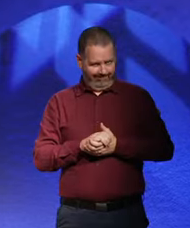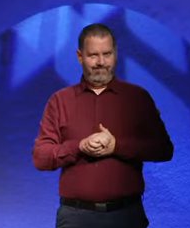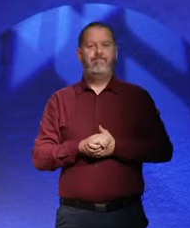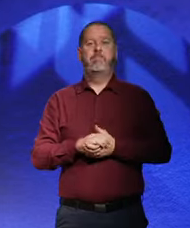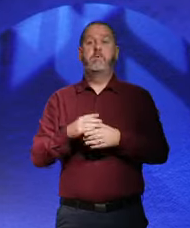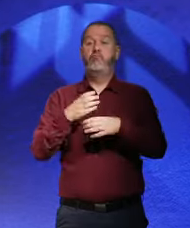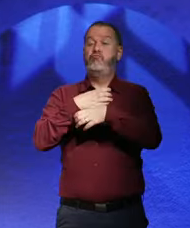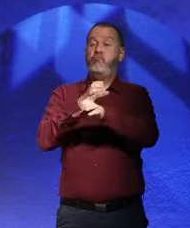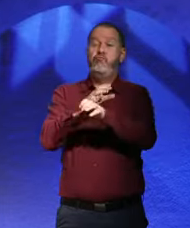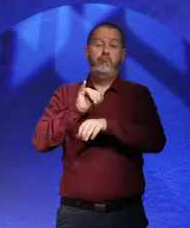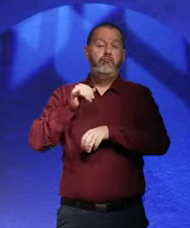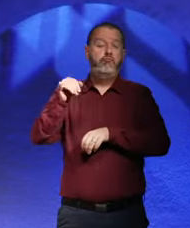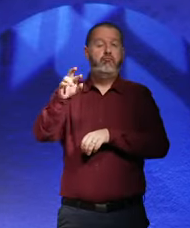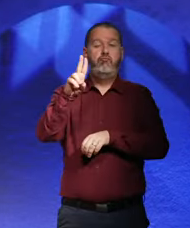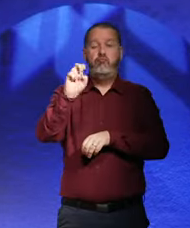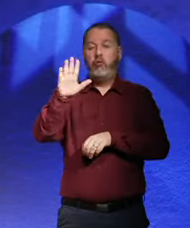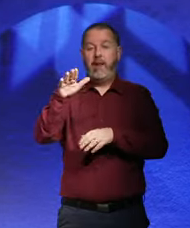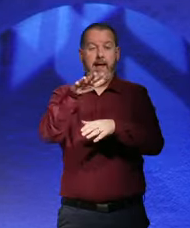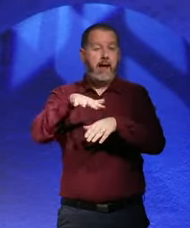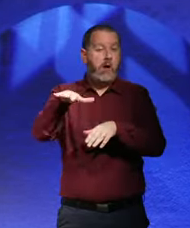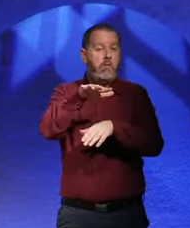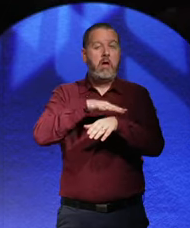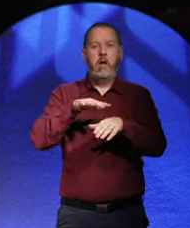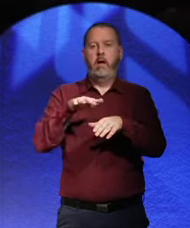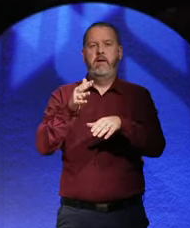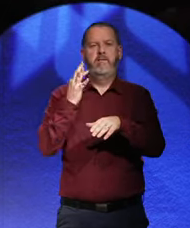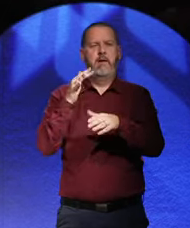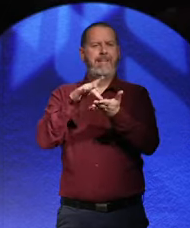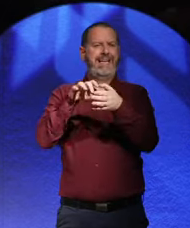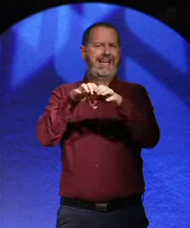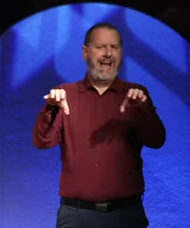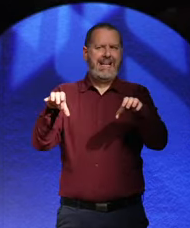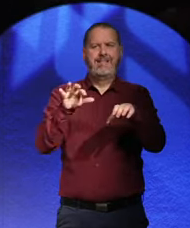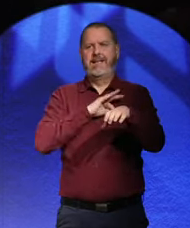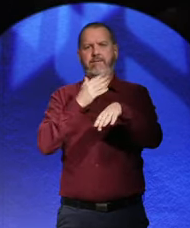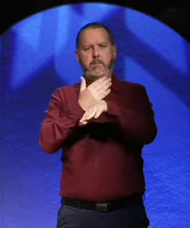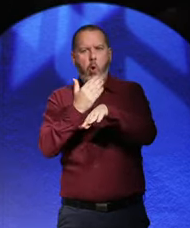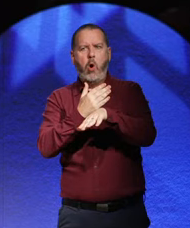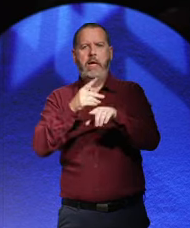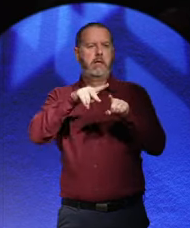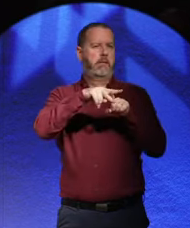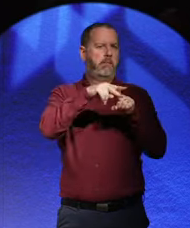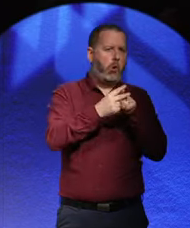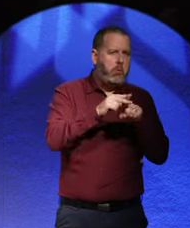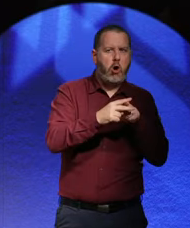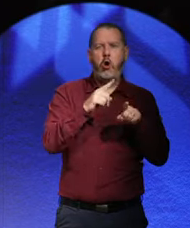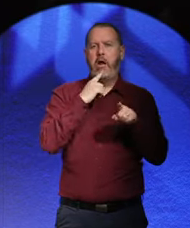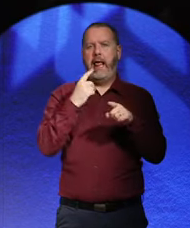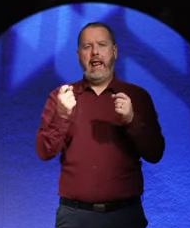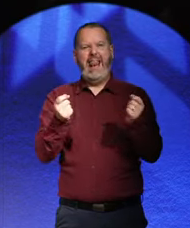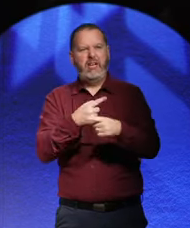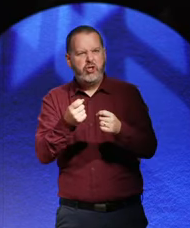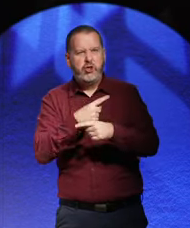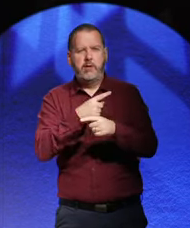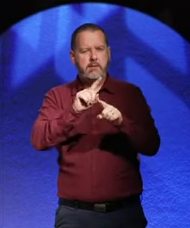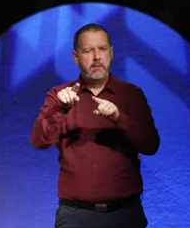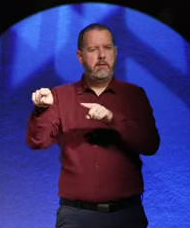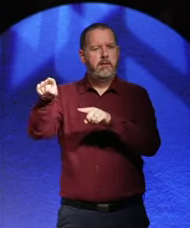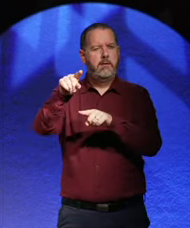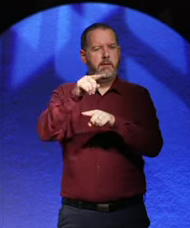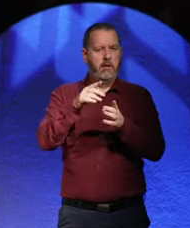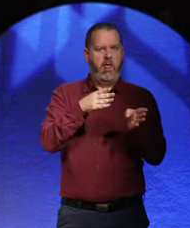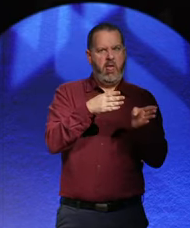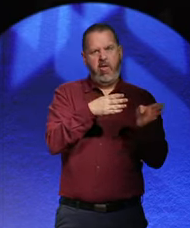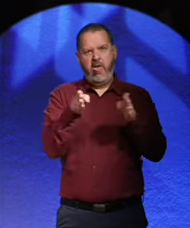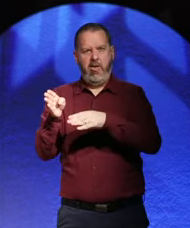rural areas, where you've still got a middle class that does self-employment, you know, plumbers and electricians and that kind of thing. But he